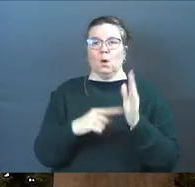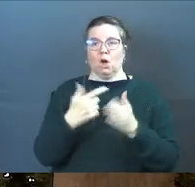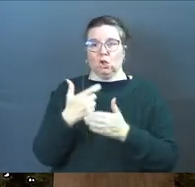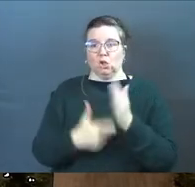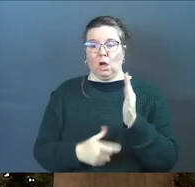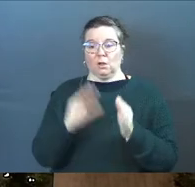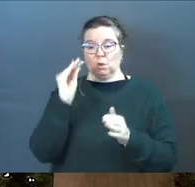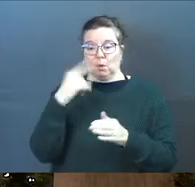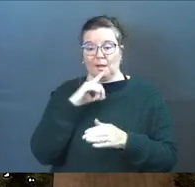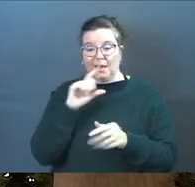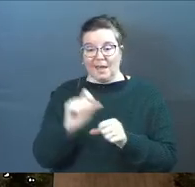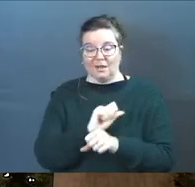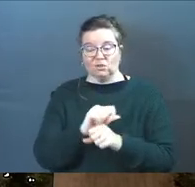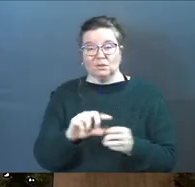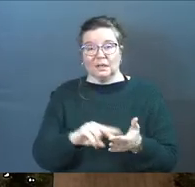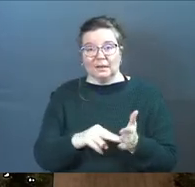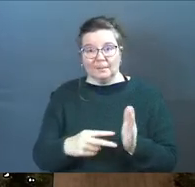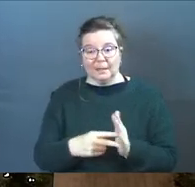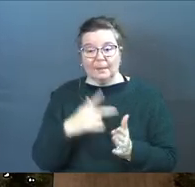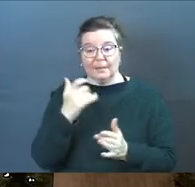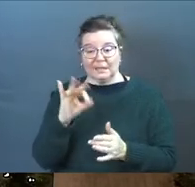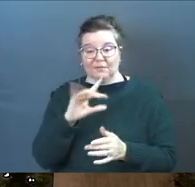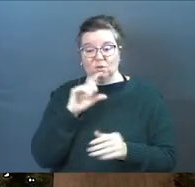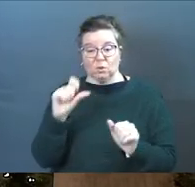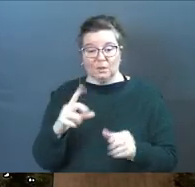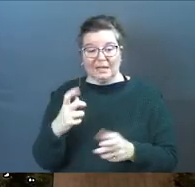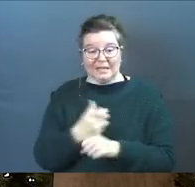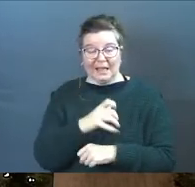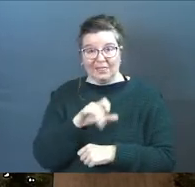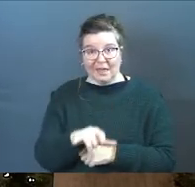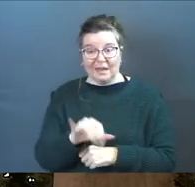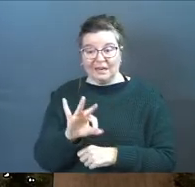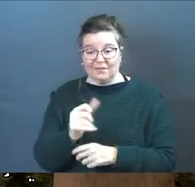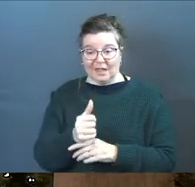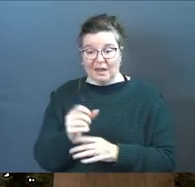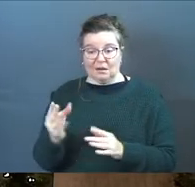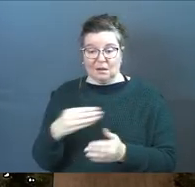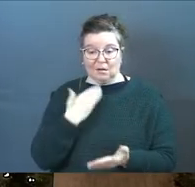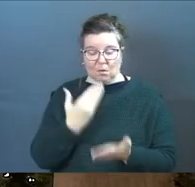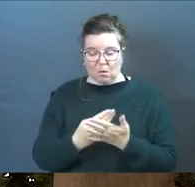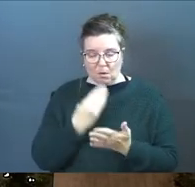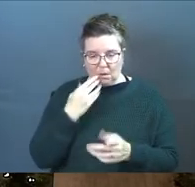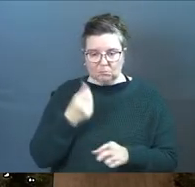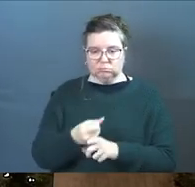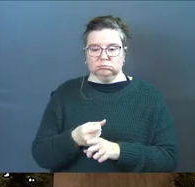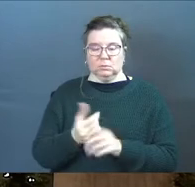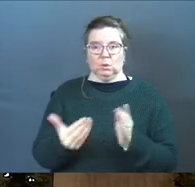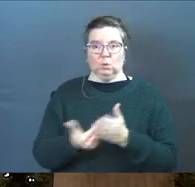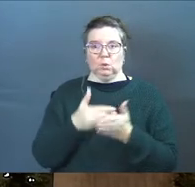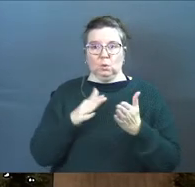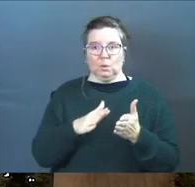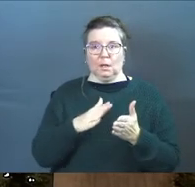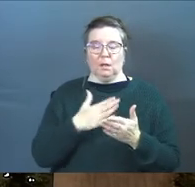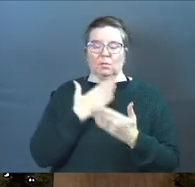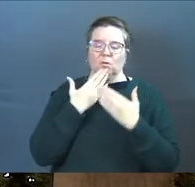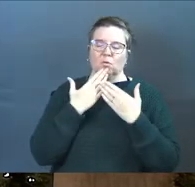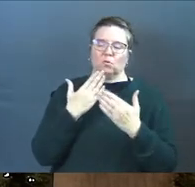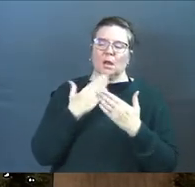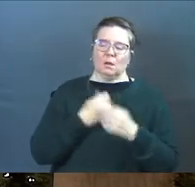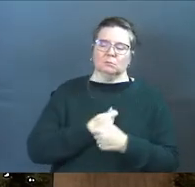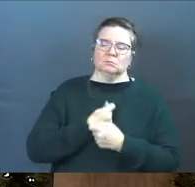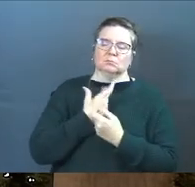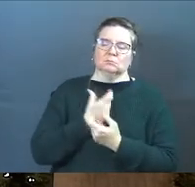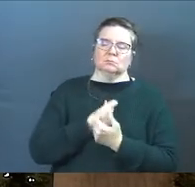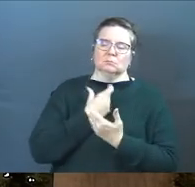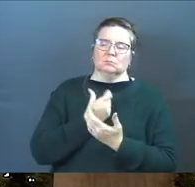costly grace actually means because if you could get that if that could come home to you in a whole new way the gratitude that should